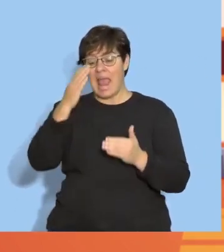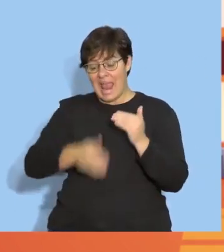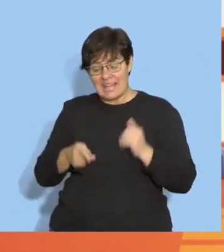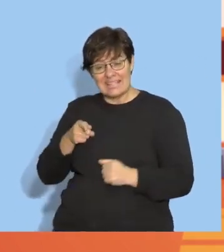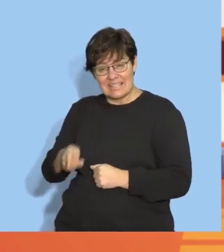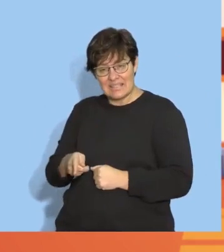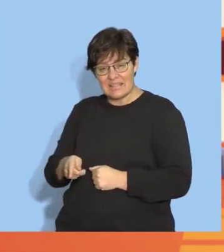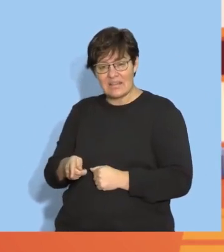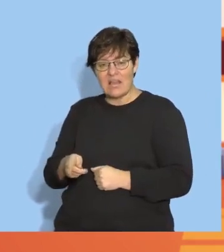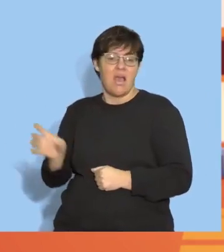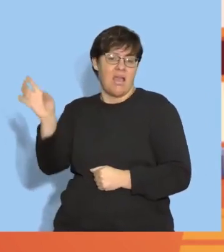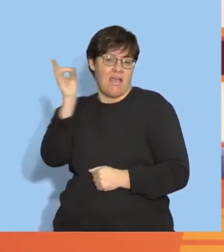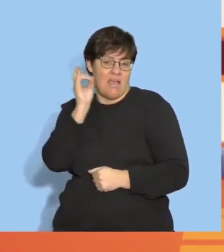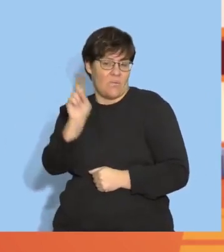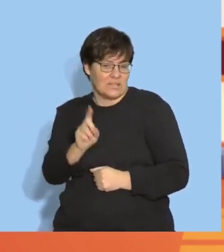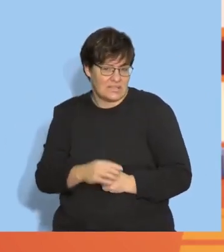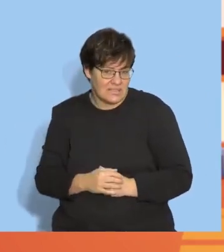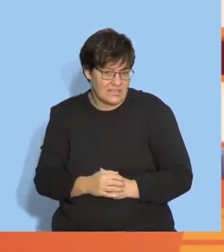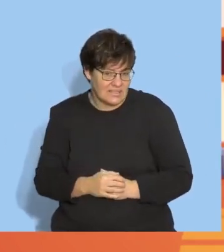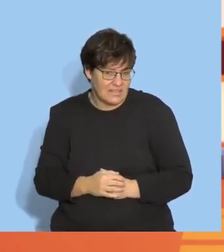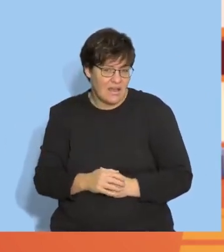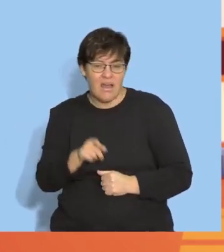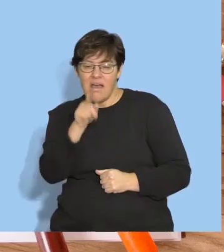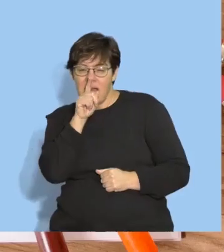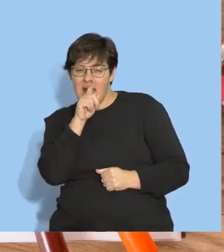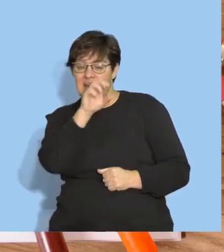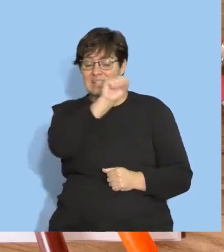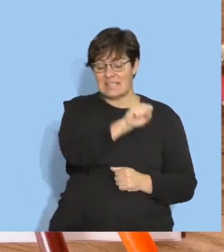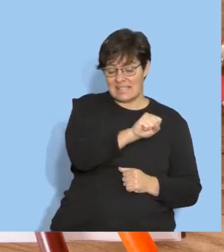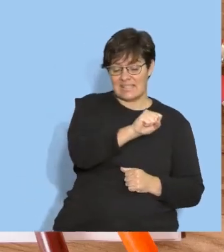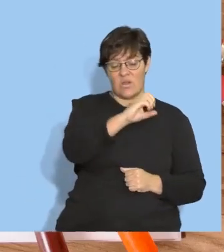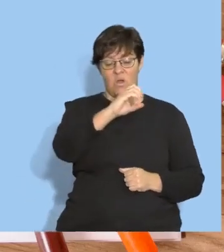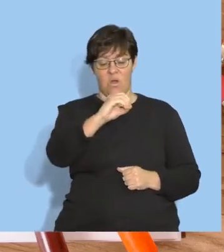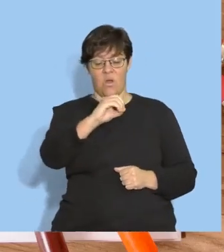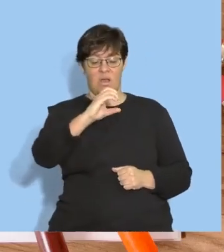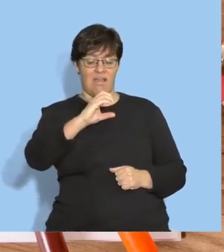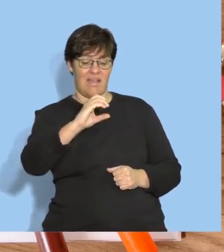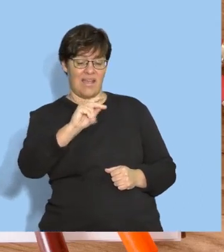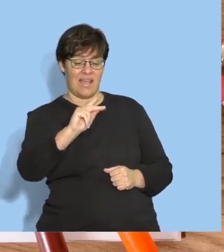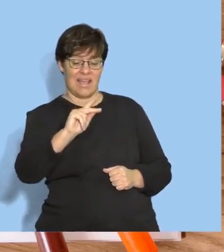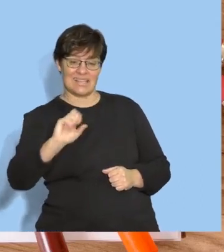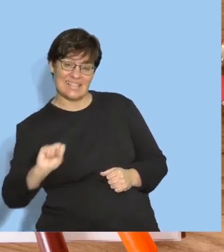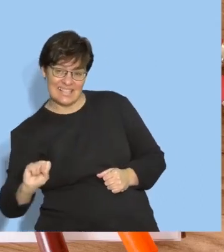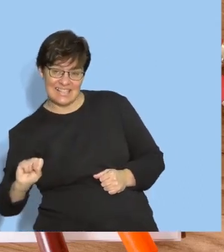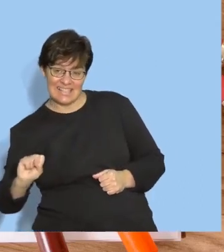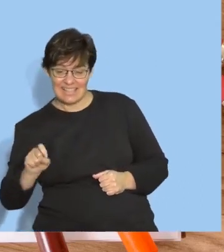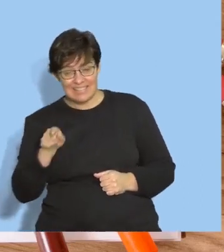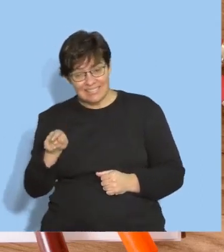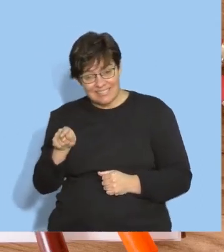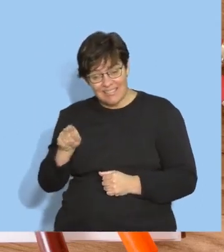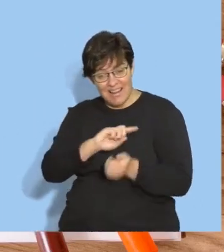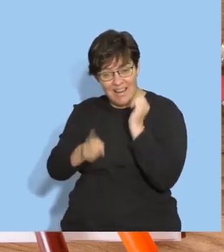at the end of the word socks? Let me say it again. Sss, a, k, sss.